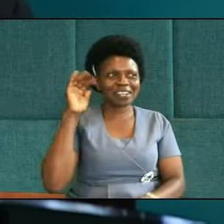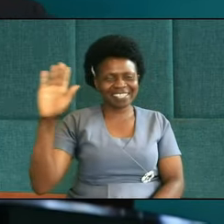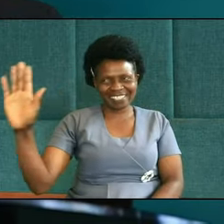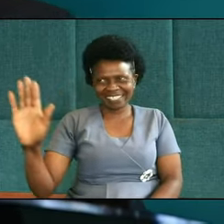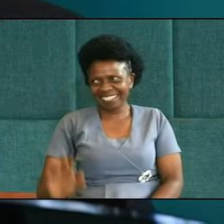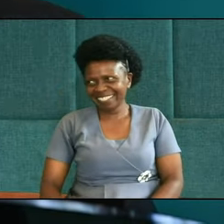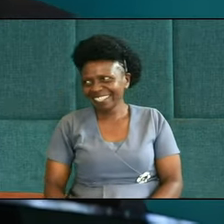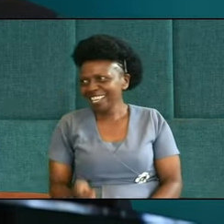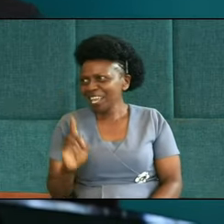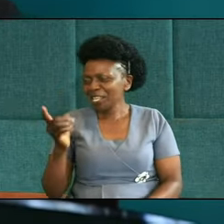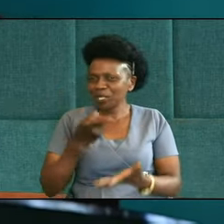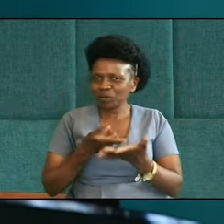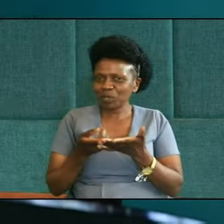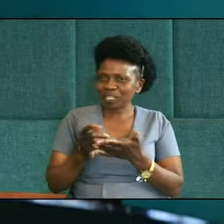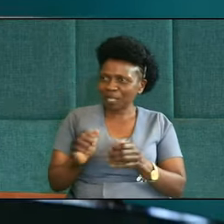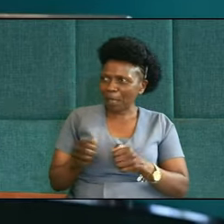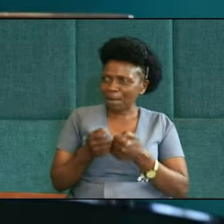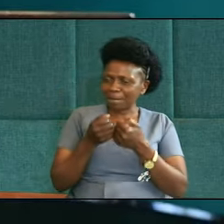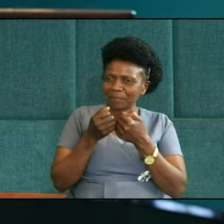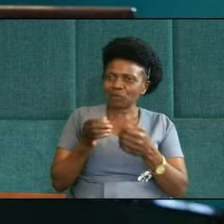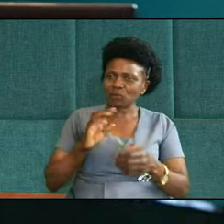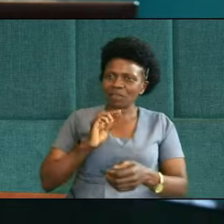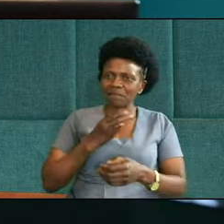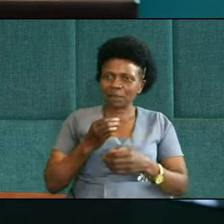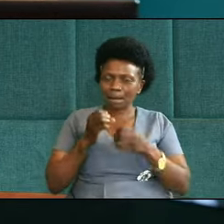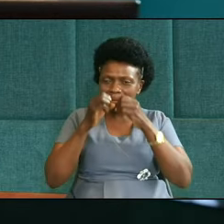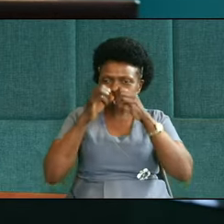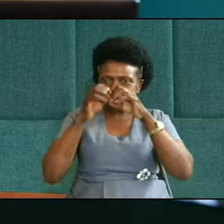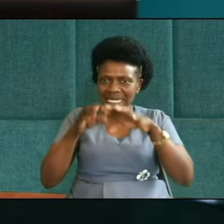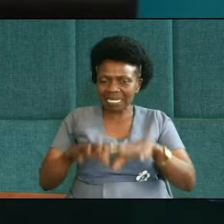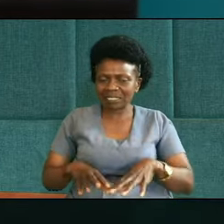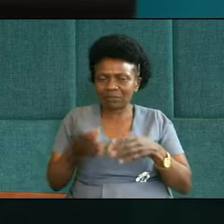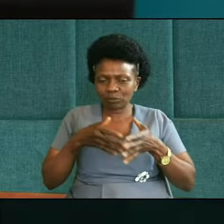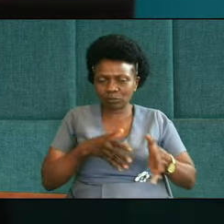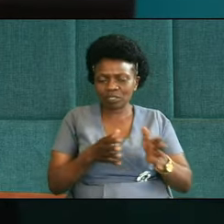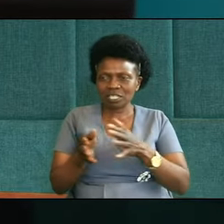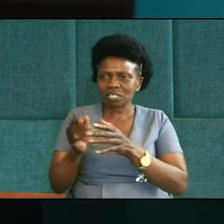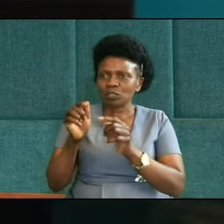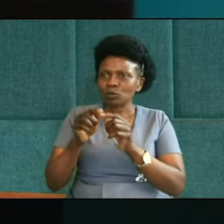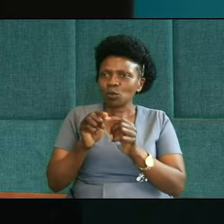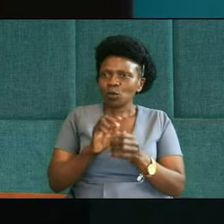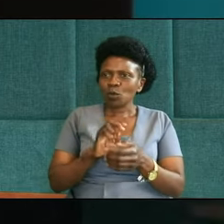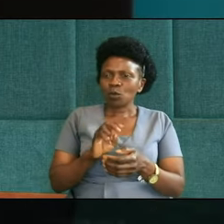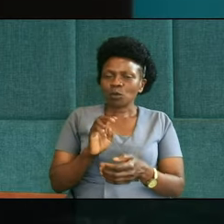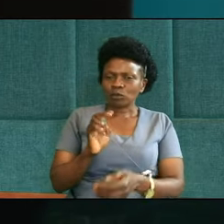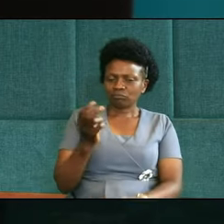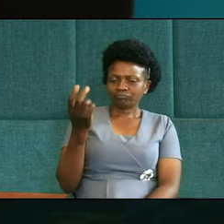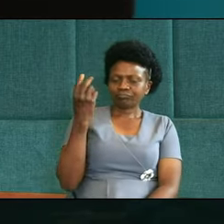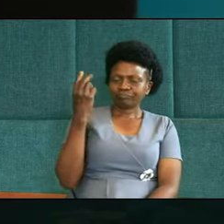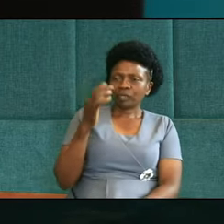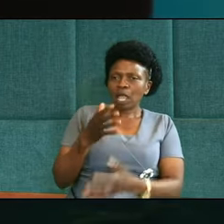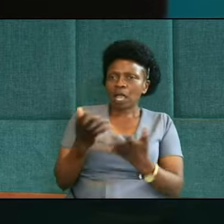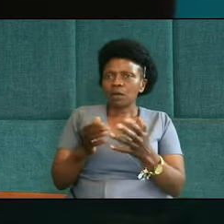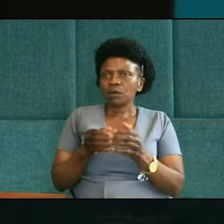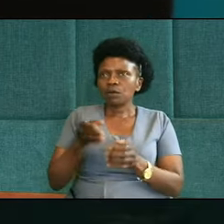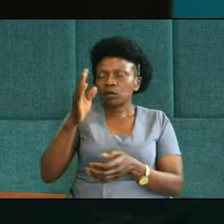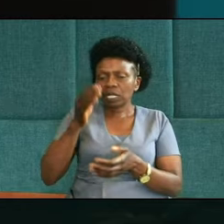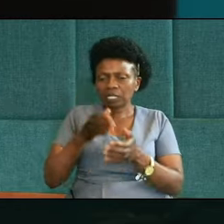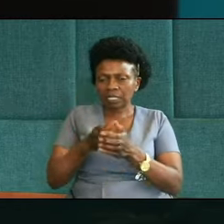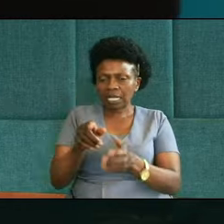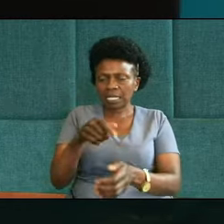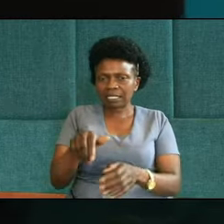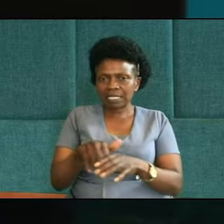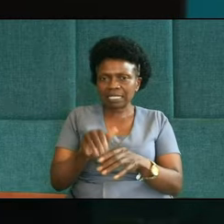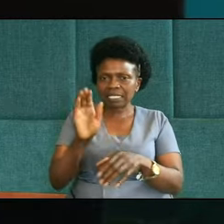During this week, we have been blessed by the opportunity to look back at the way God has led us in this